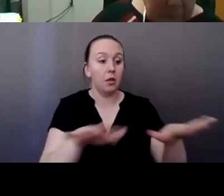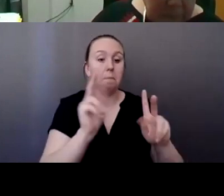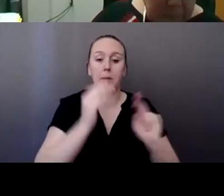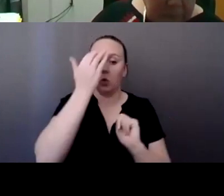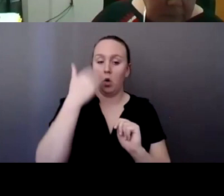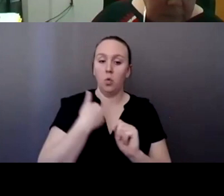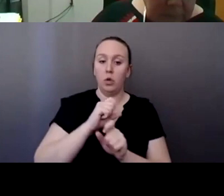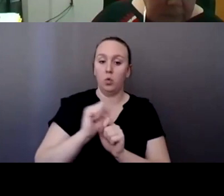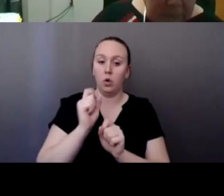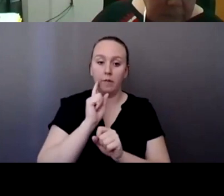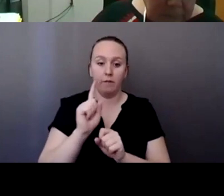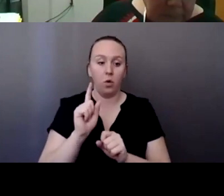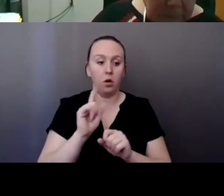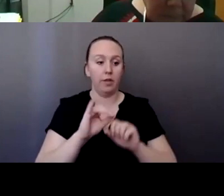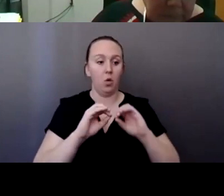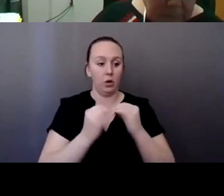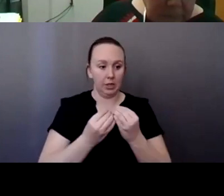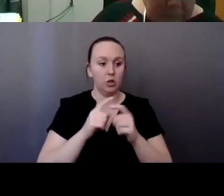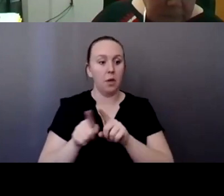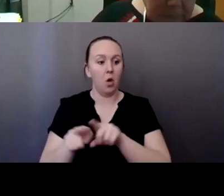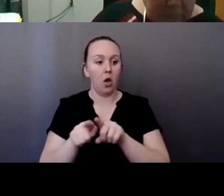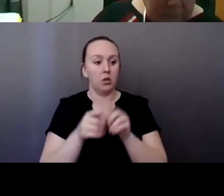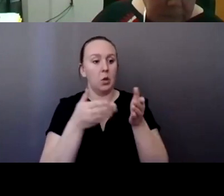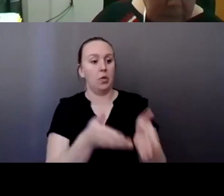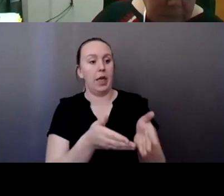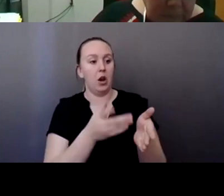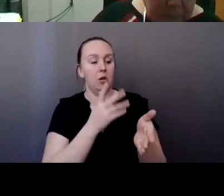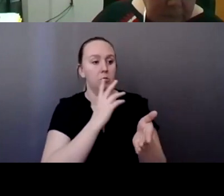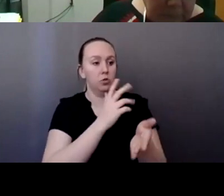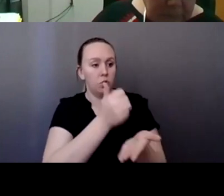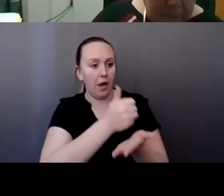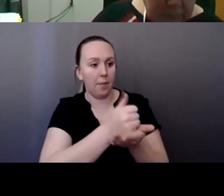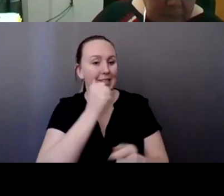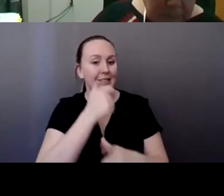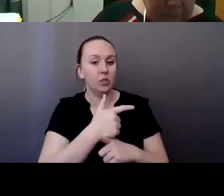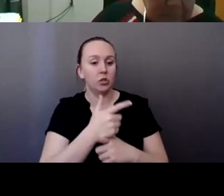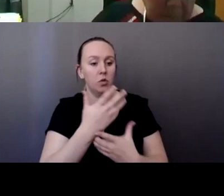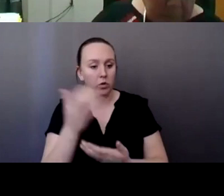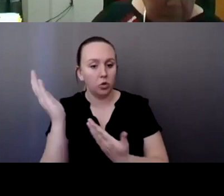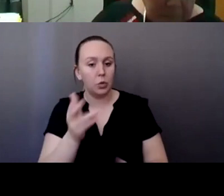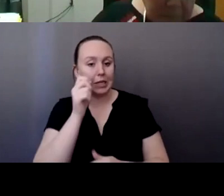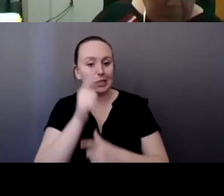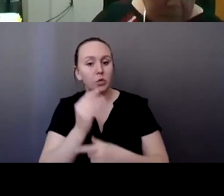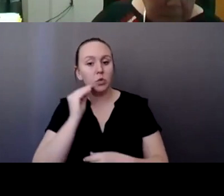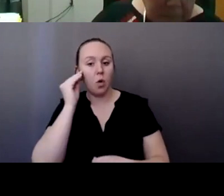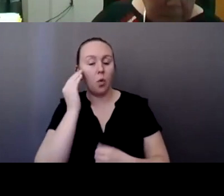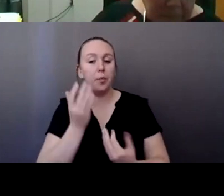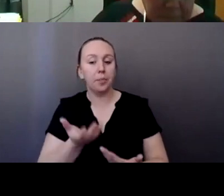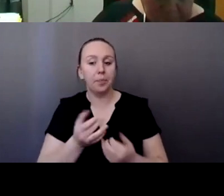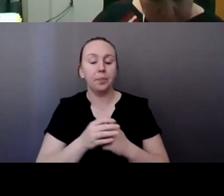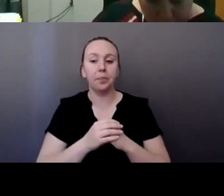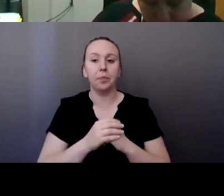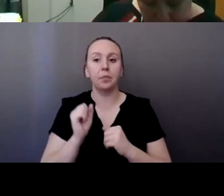to, to help our sister. We're, we're taking our sister home, bringing her home. Um, and I think one of, one of the